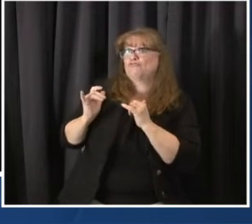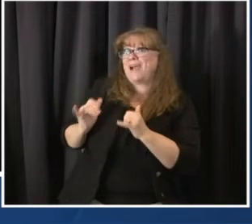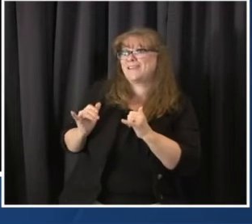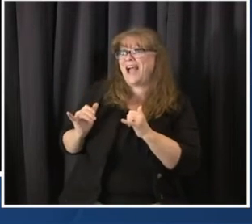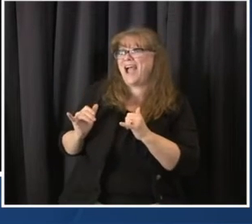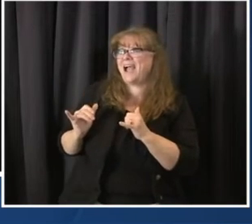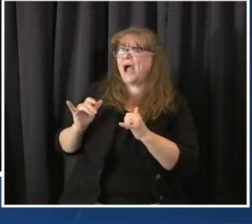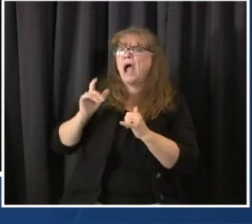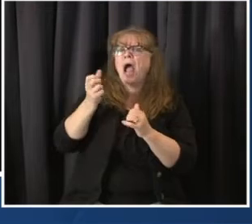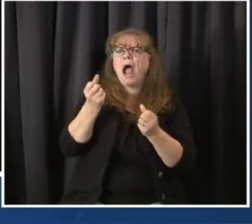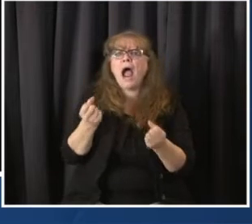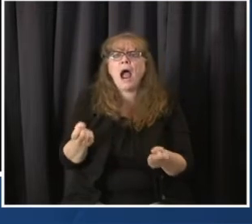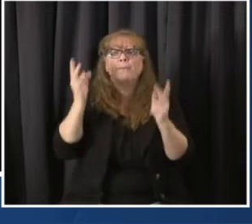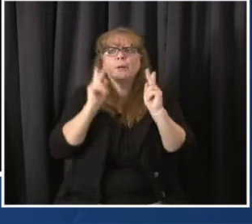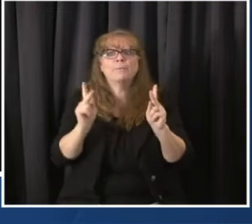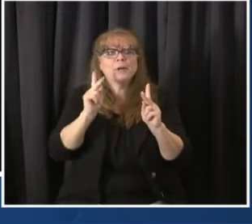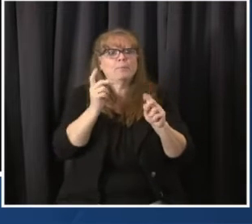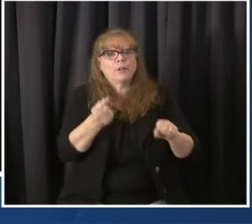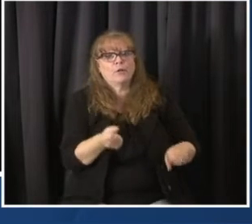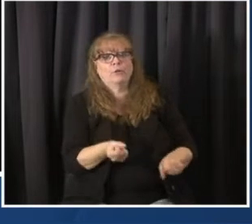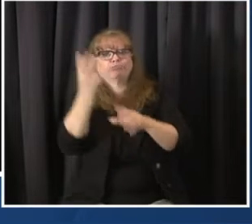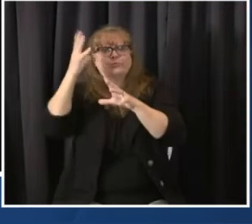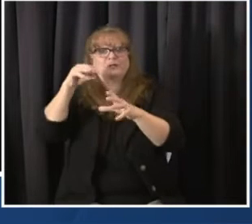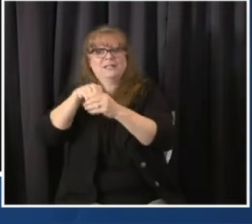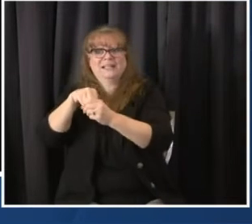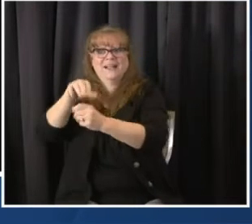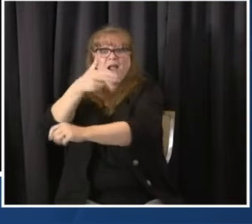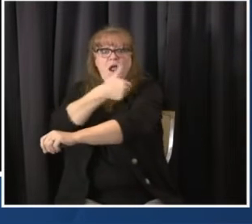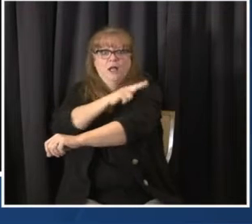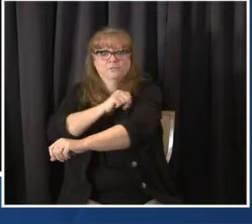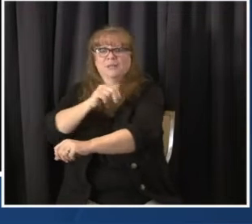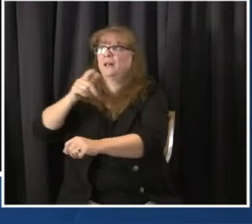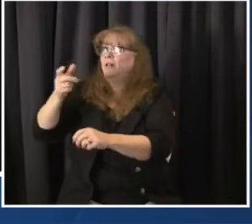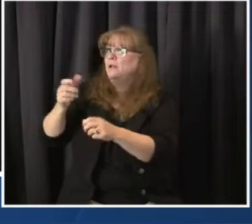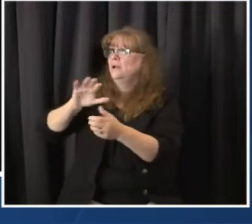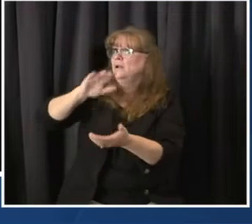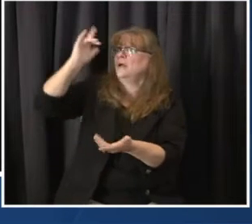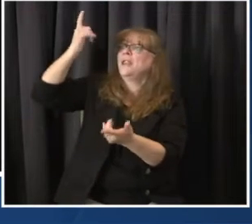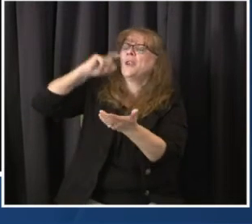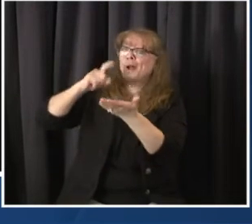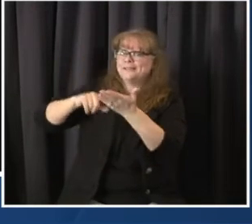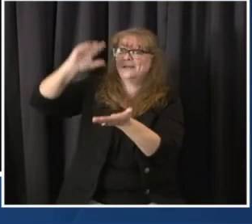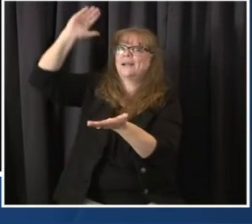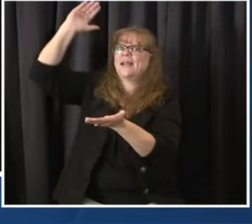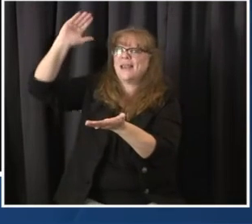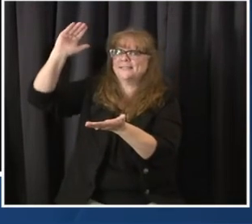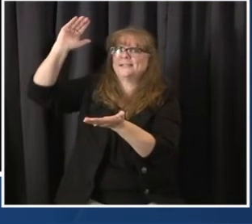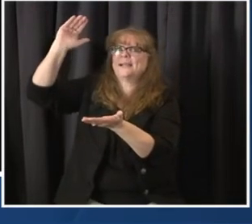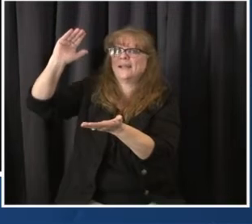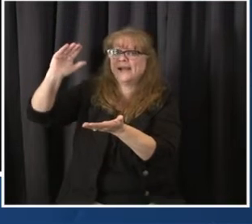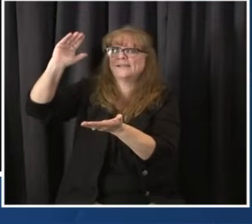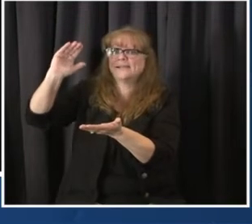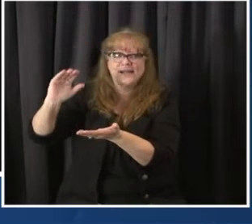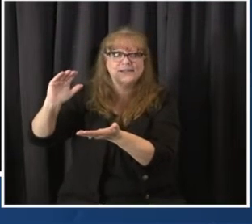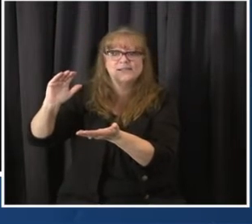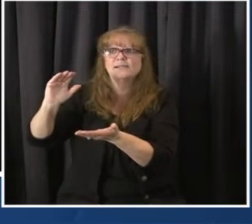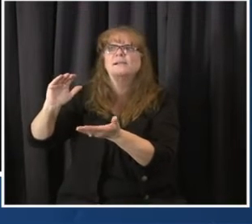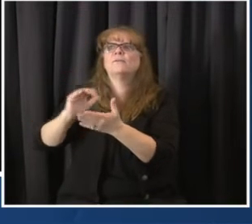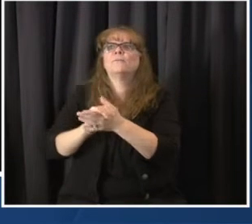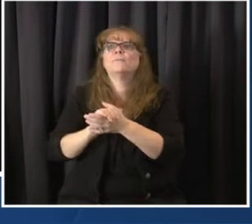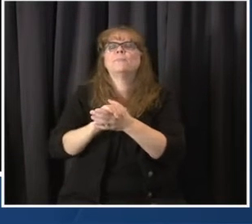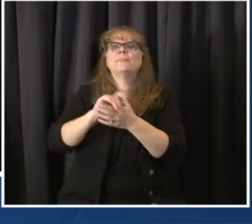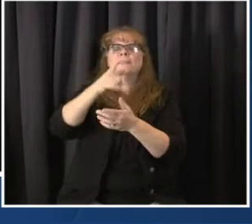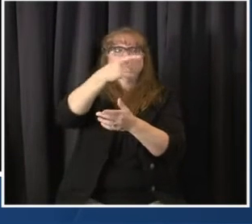have leveled out a little bit over the last couple of days. So, specifically in this figure, we're showing you the number of Coloradans that have been